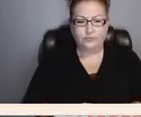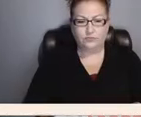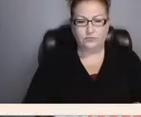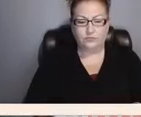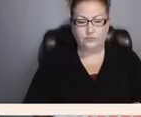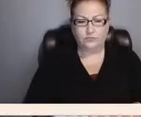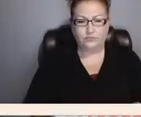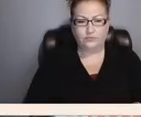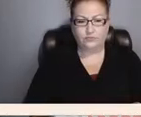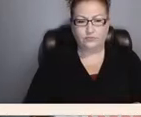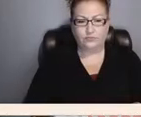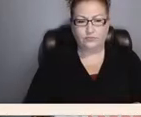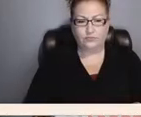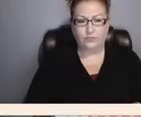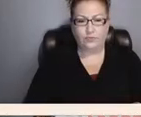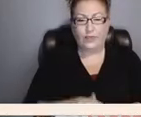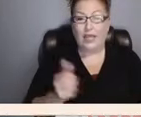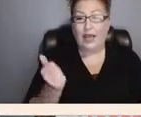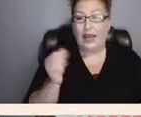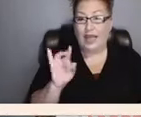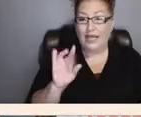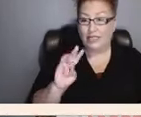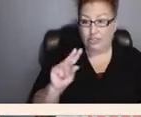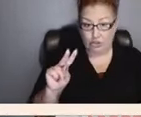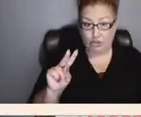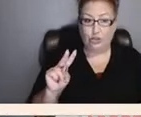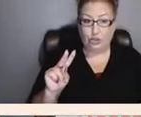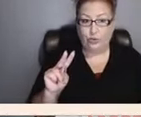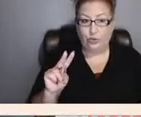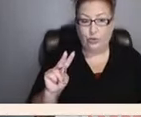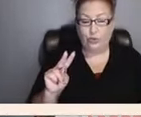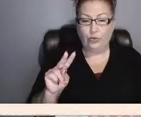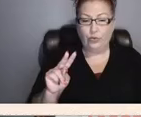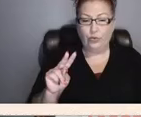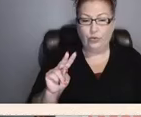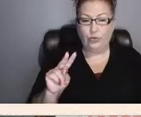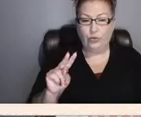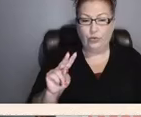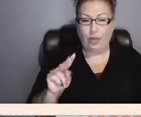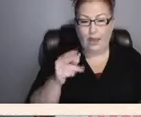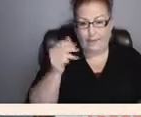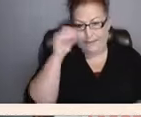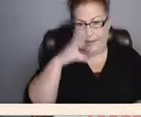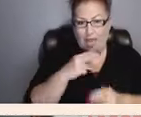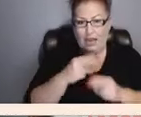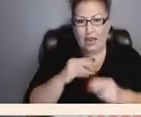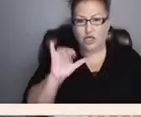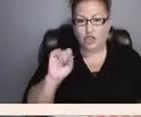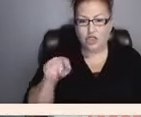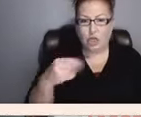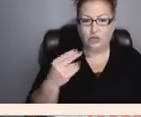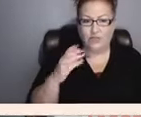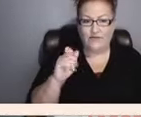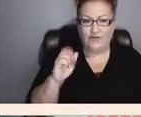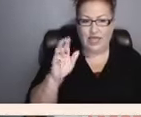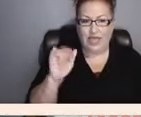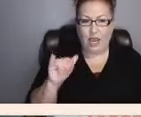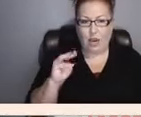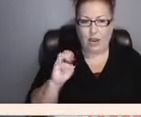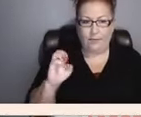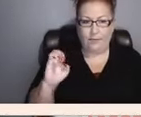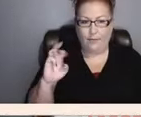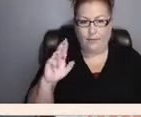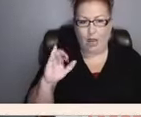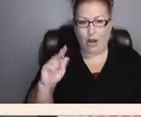And in 1862, a man by the name of Joseph Cerebral Palsy, better known